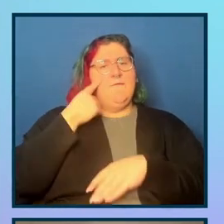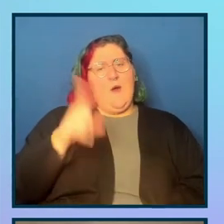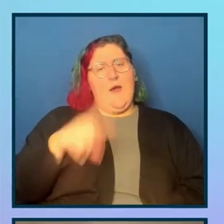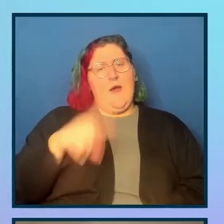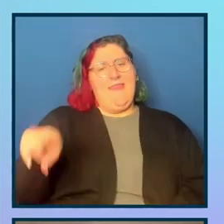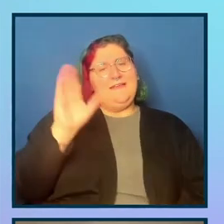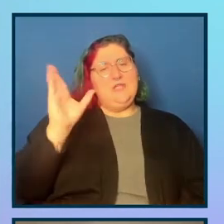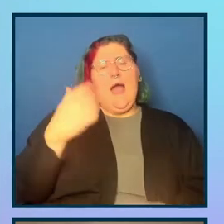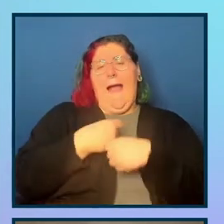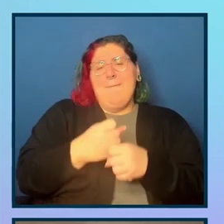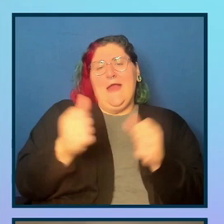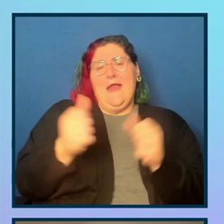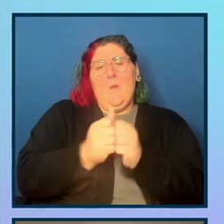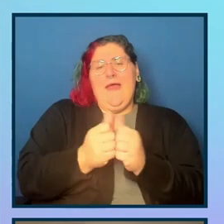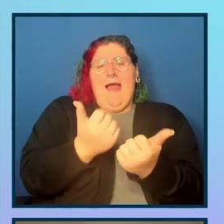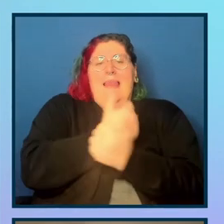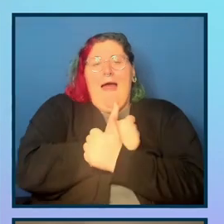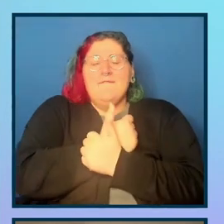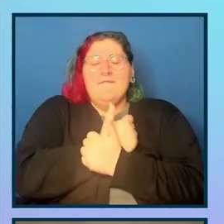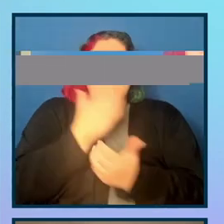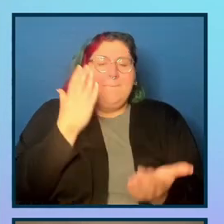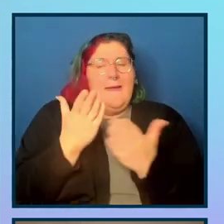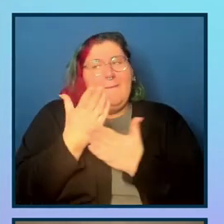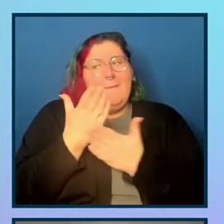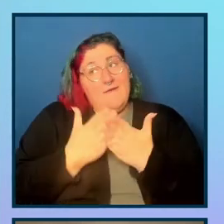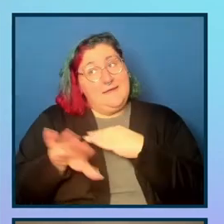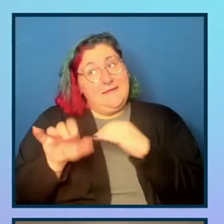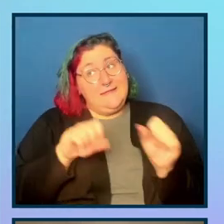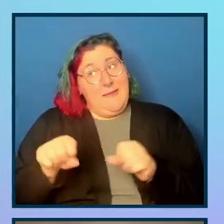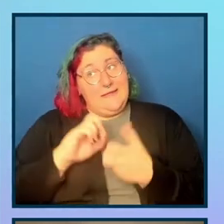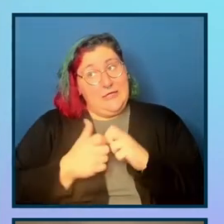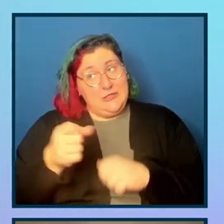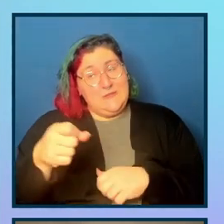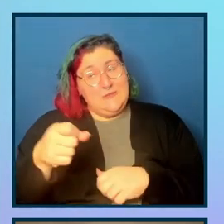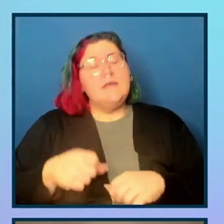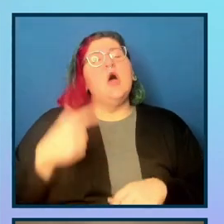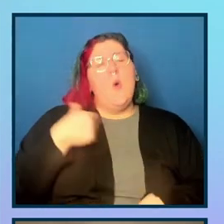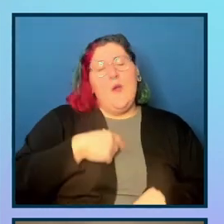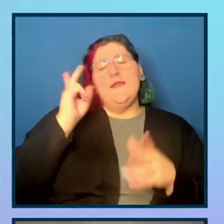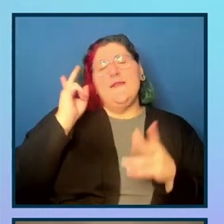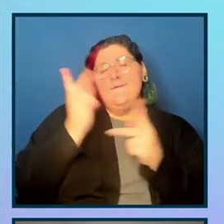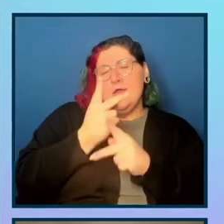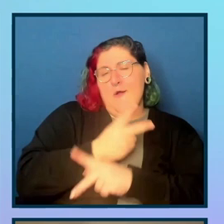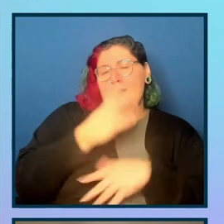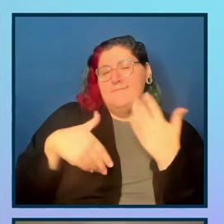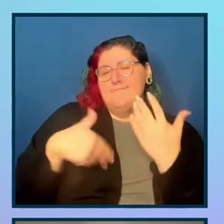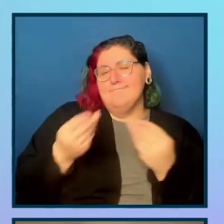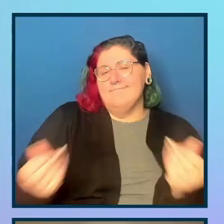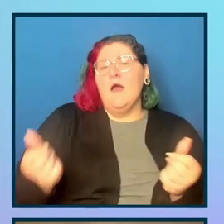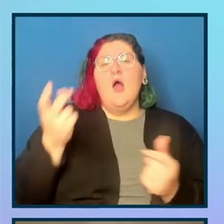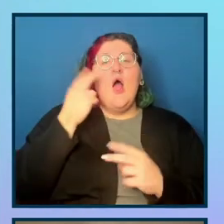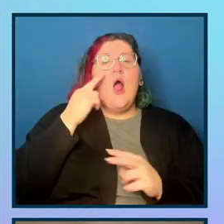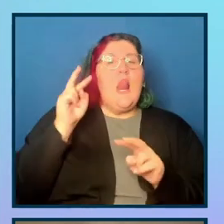it with love. It may or may not have some accessibility issues. And we're going to work through those and maybe look at how we can prevent them from